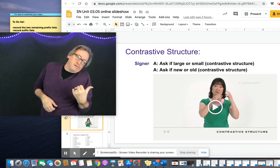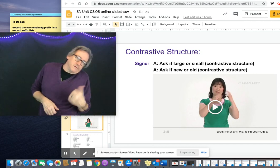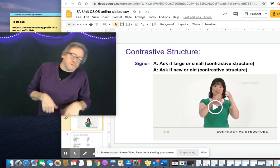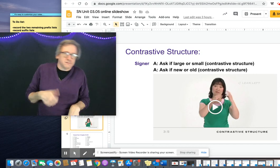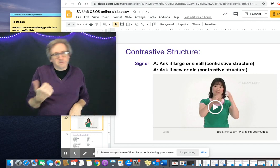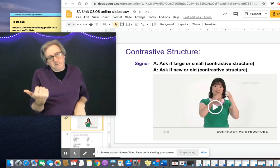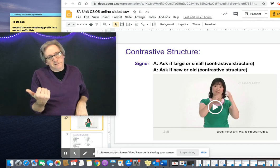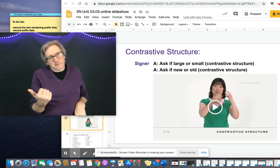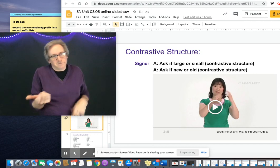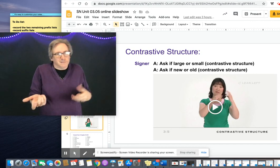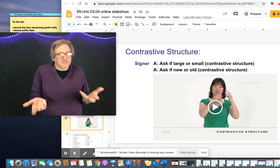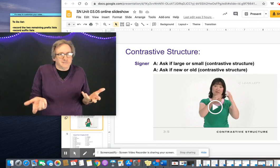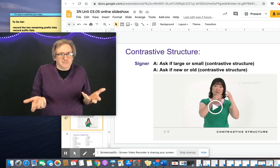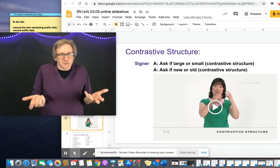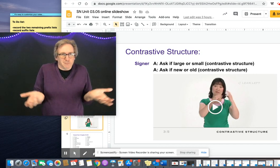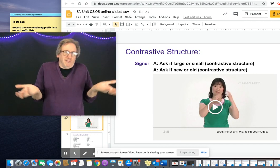you go,